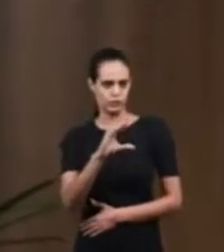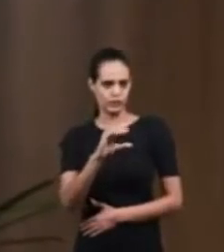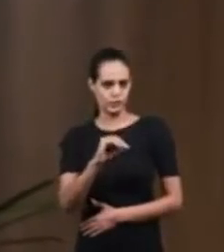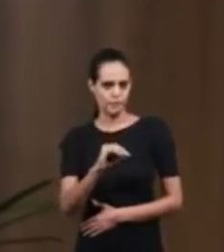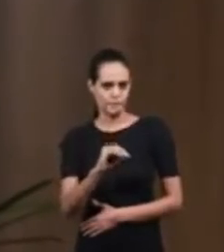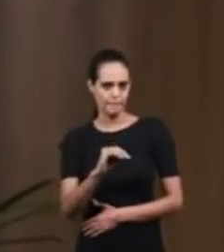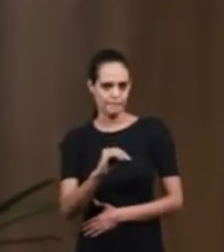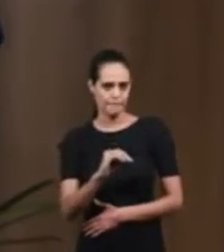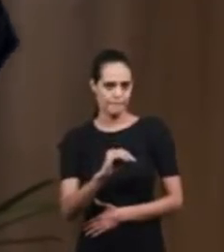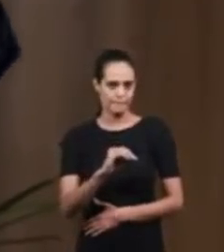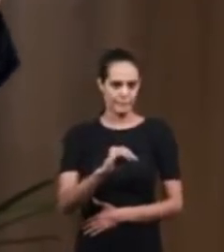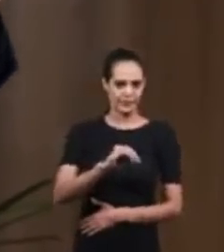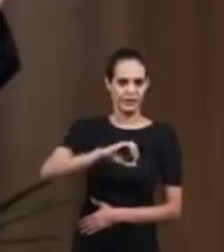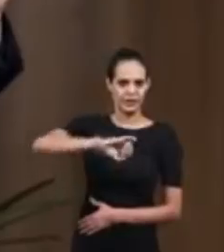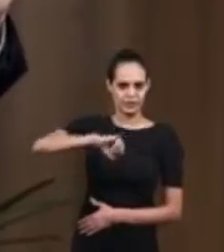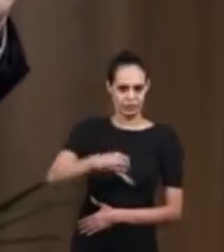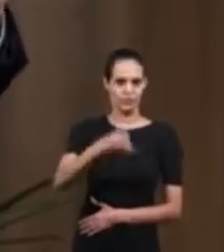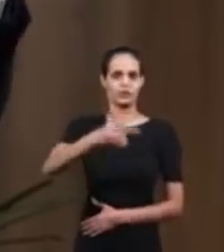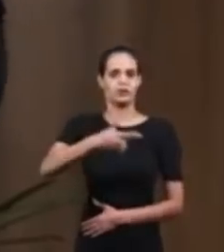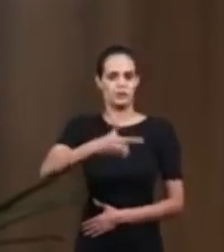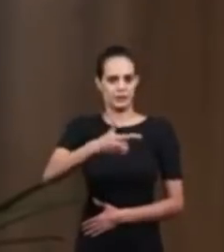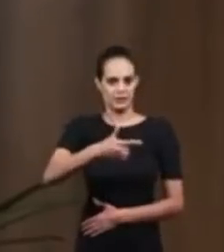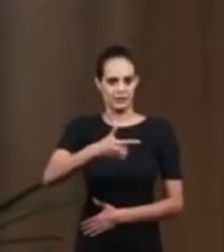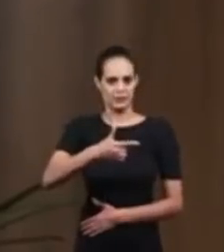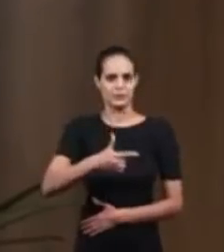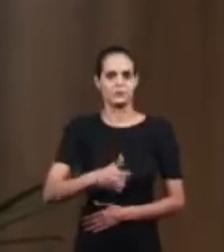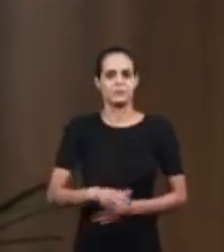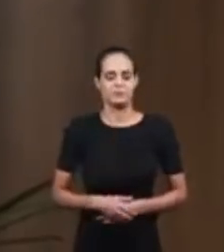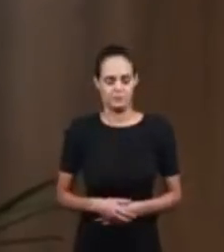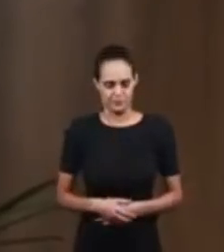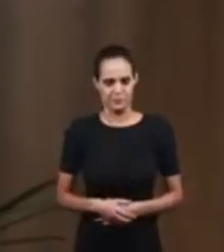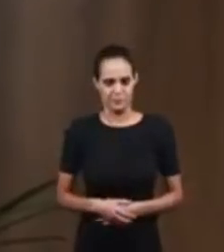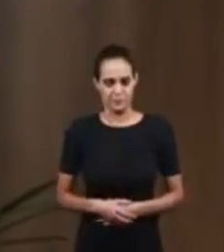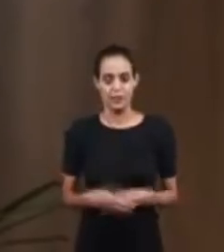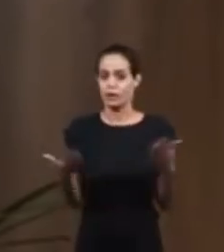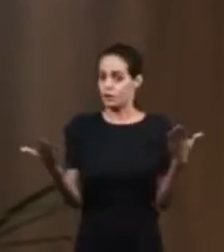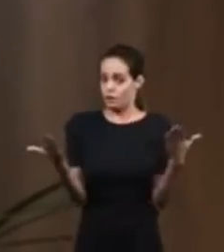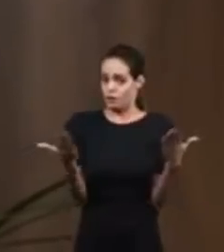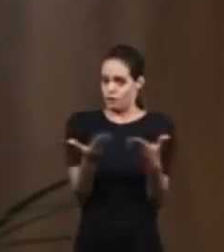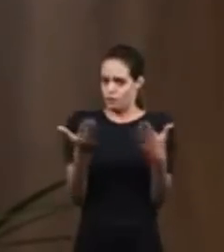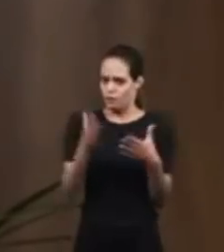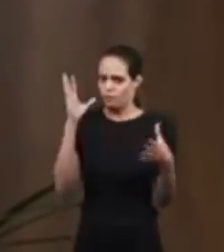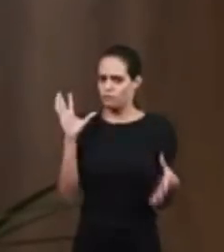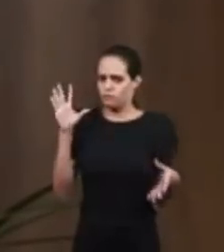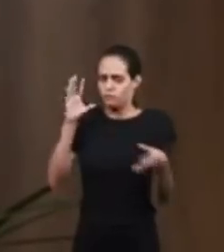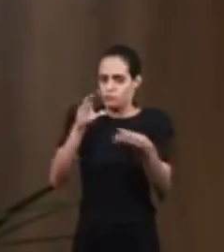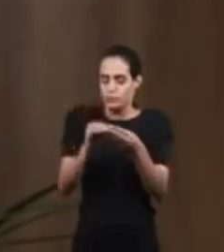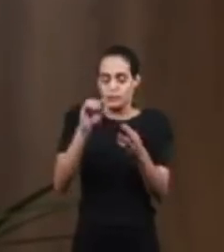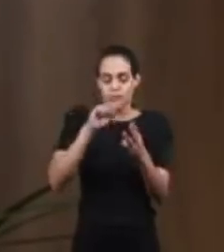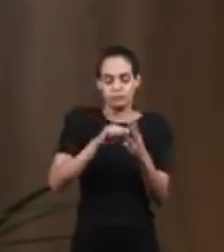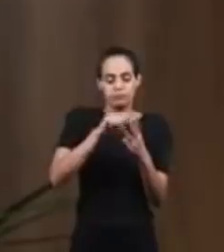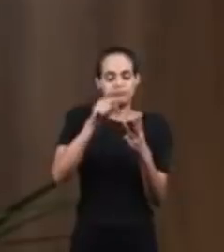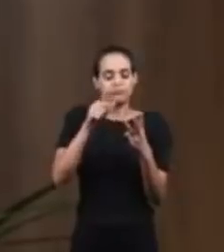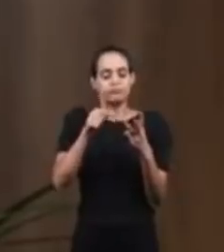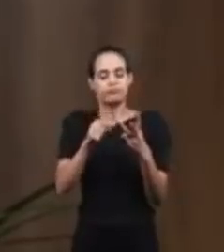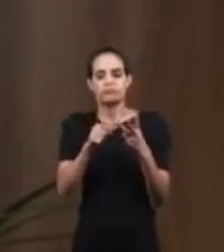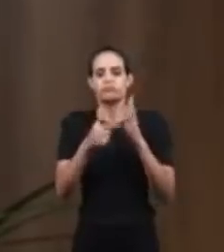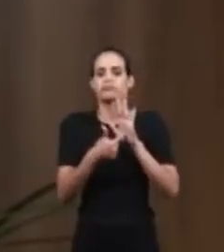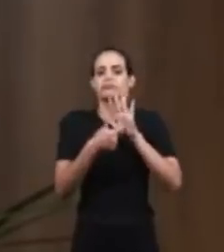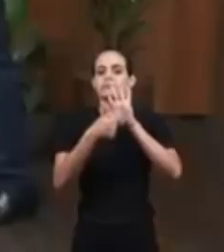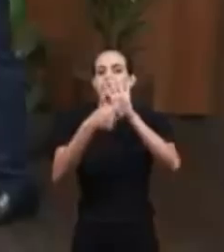So we see this story that we are concluding now. Three prophetic figures